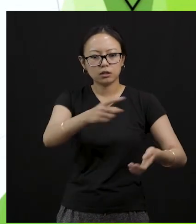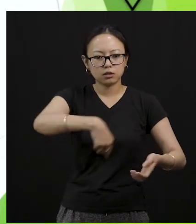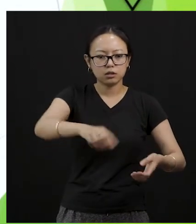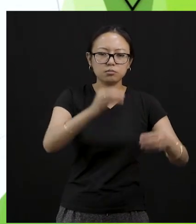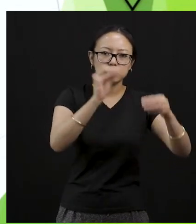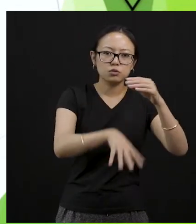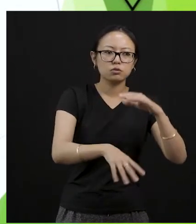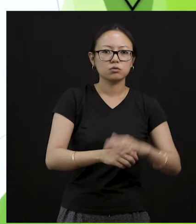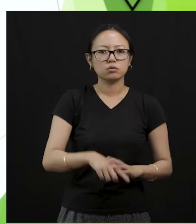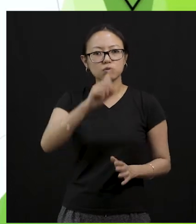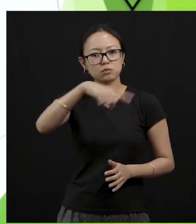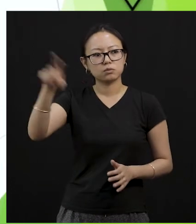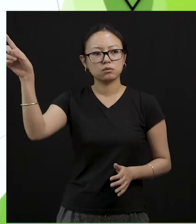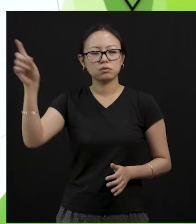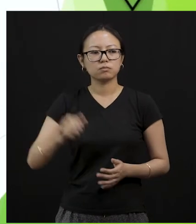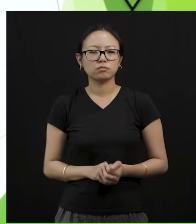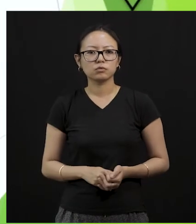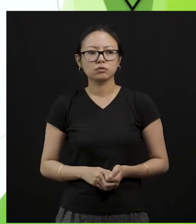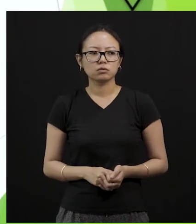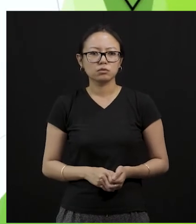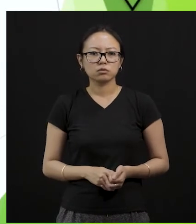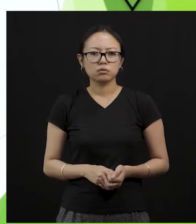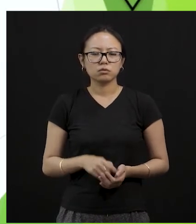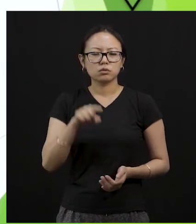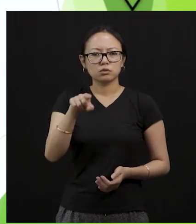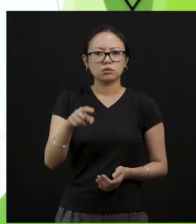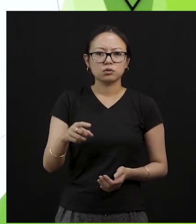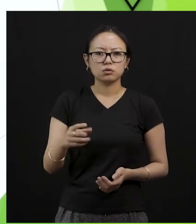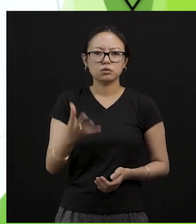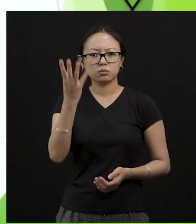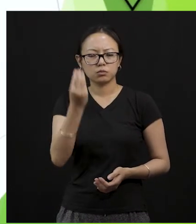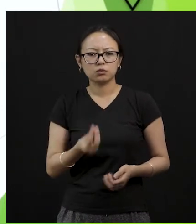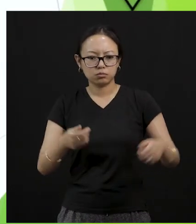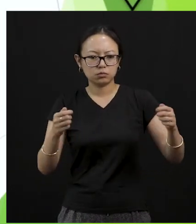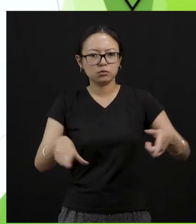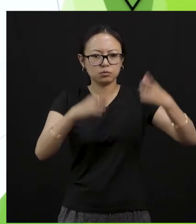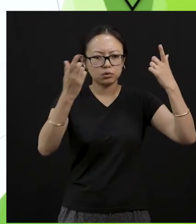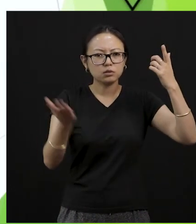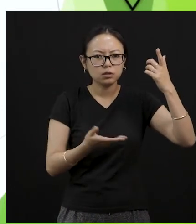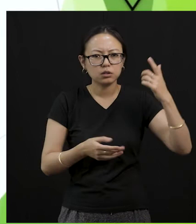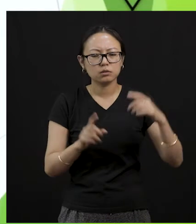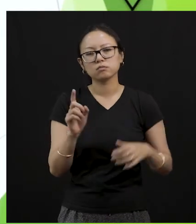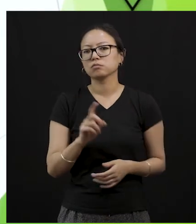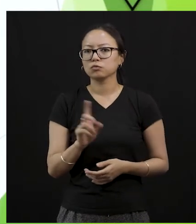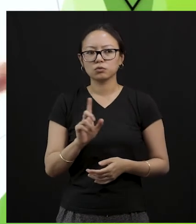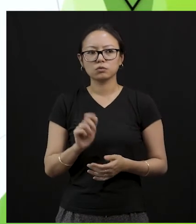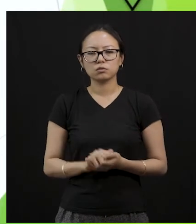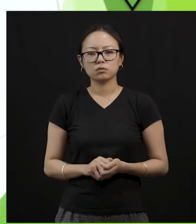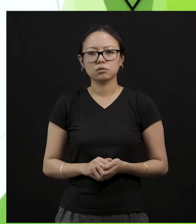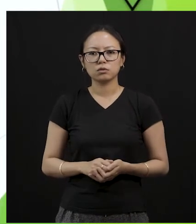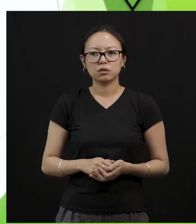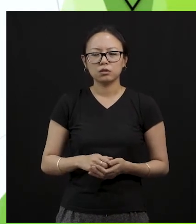So now you want to be this person, you want to be in one of this person or you want to be this little git who